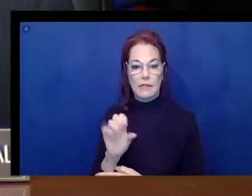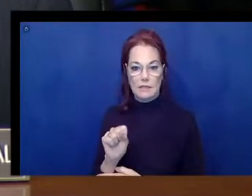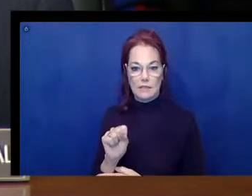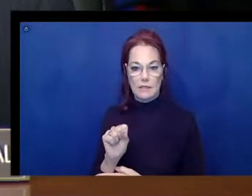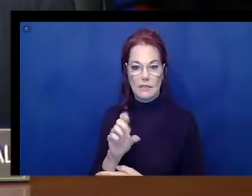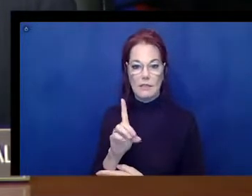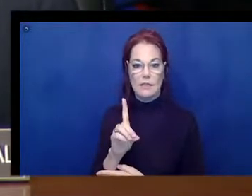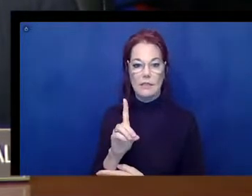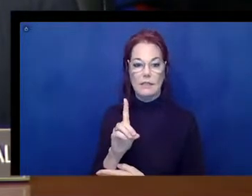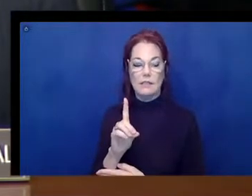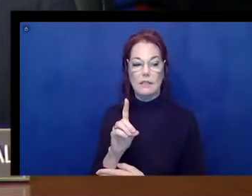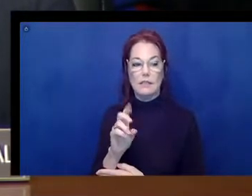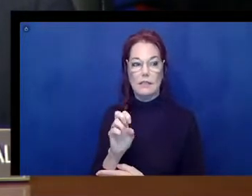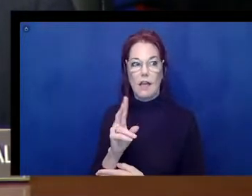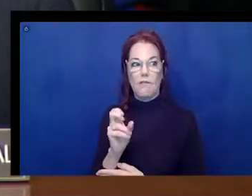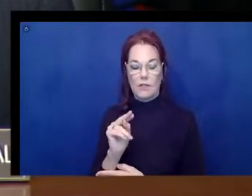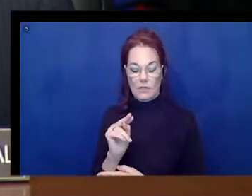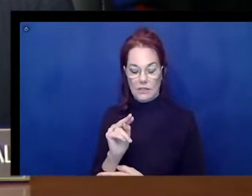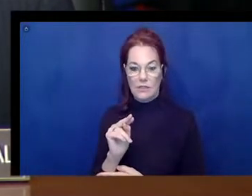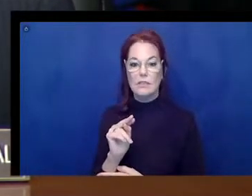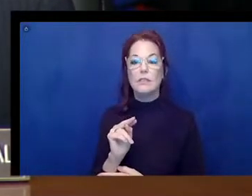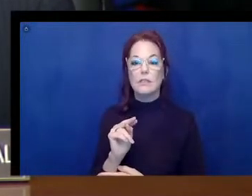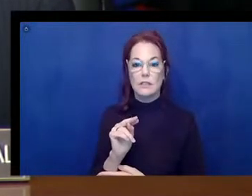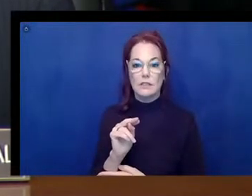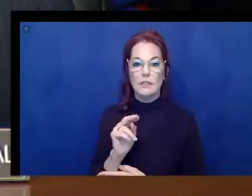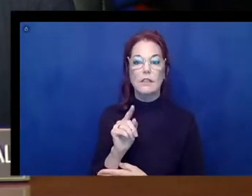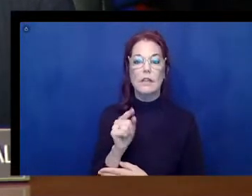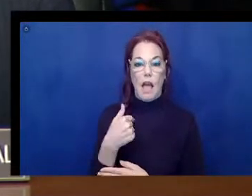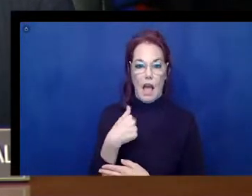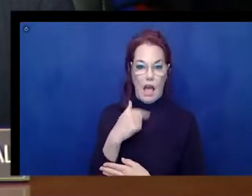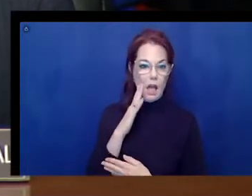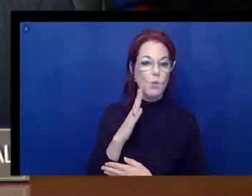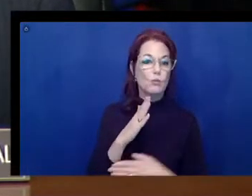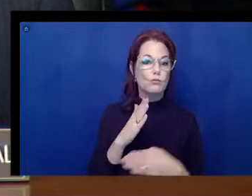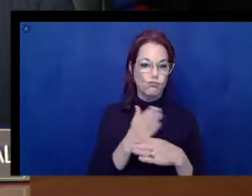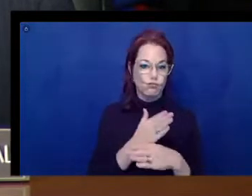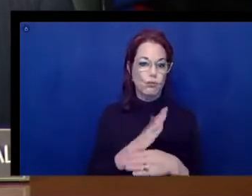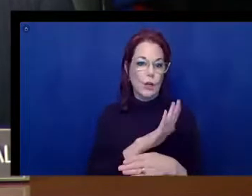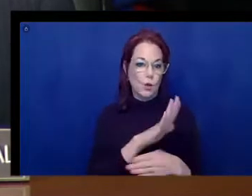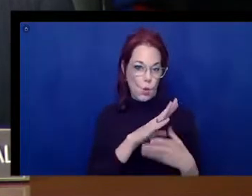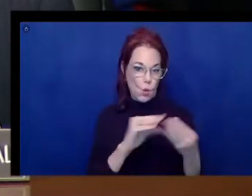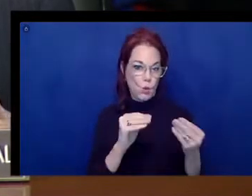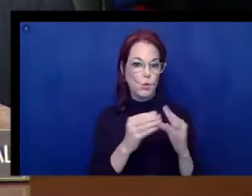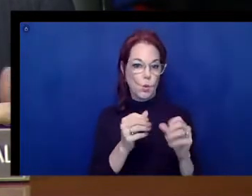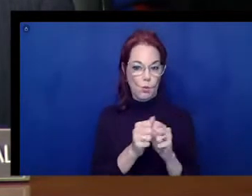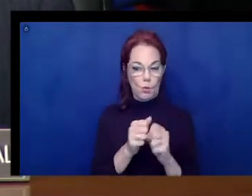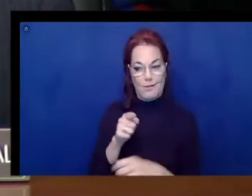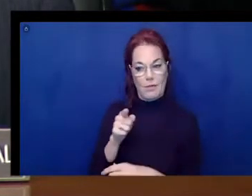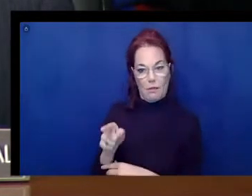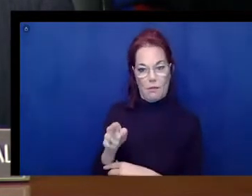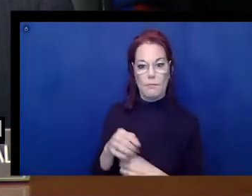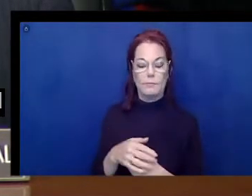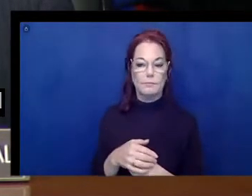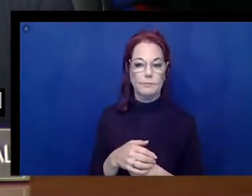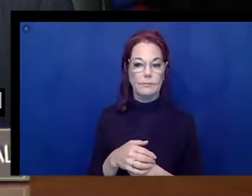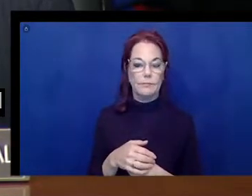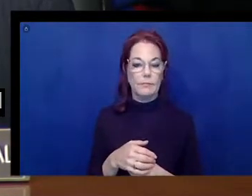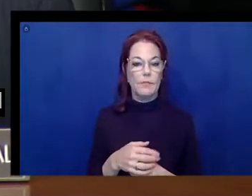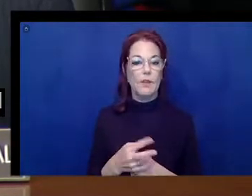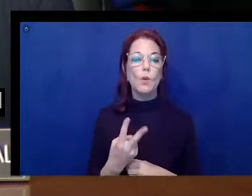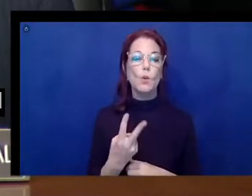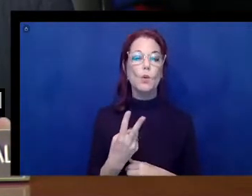along your insights and your story to him. And thank you very much for joining us today. Two of my sons have